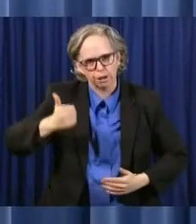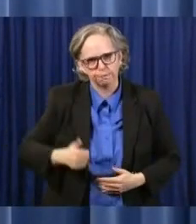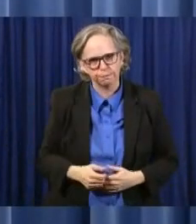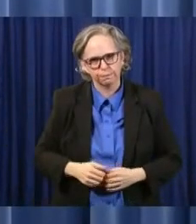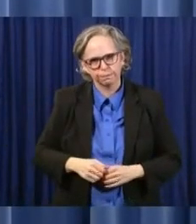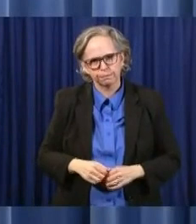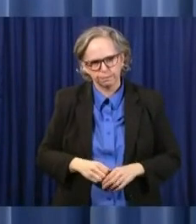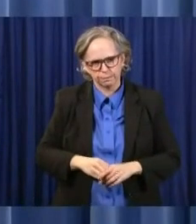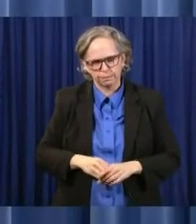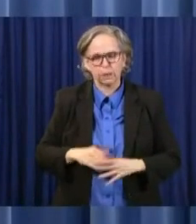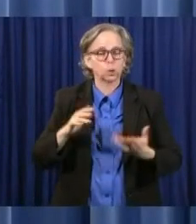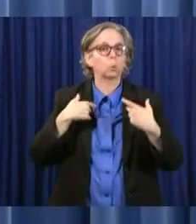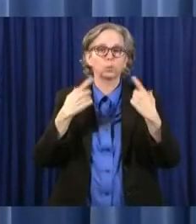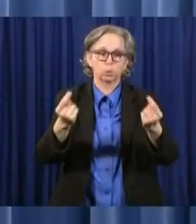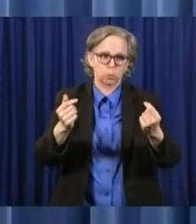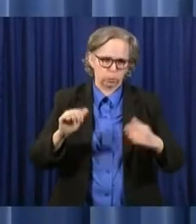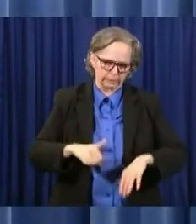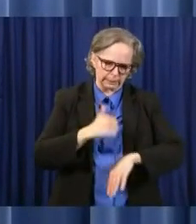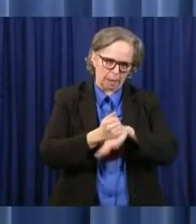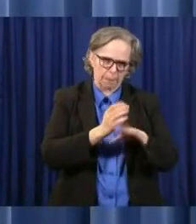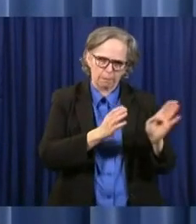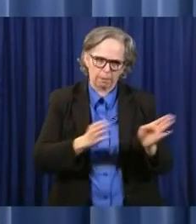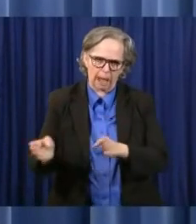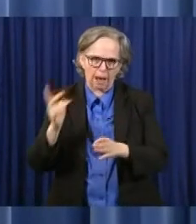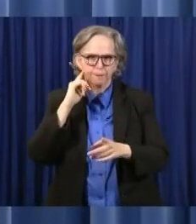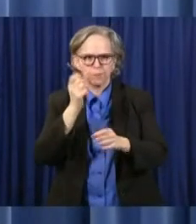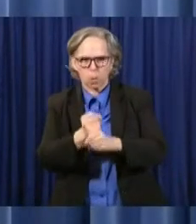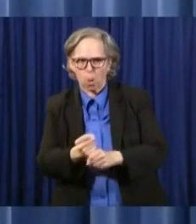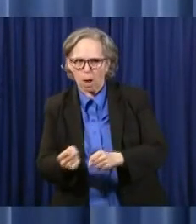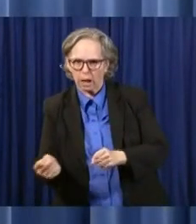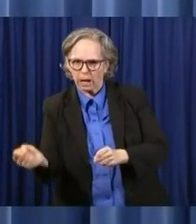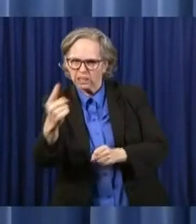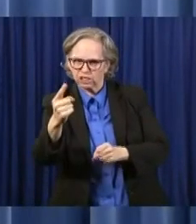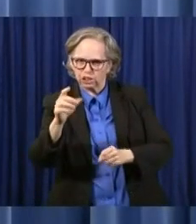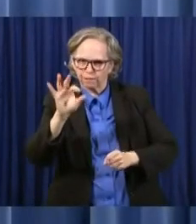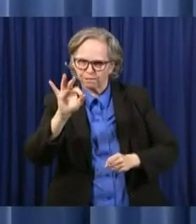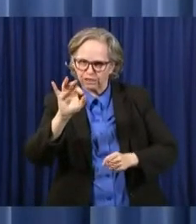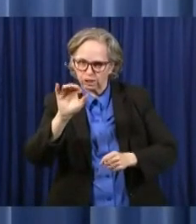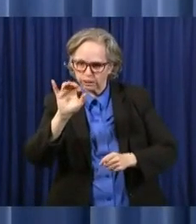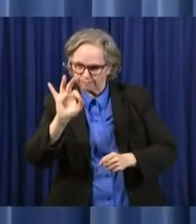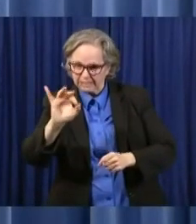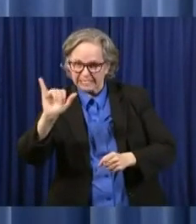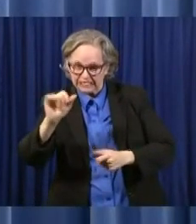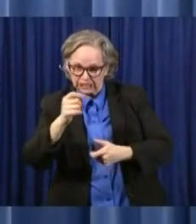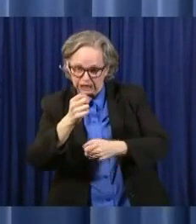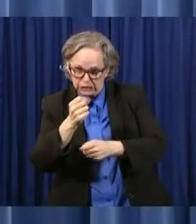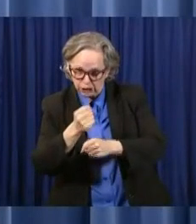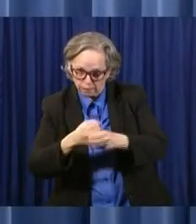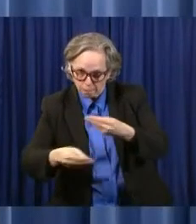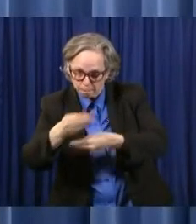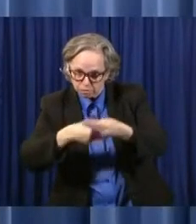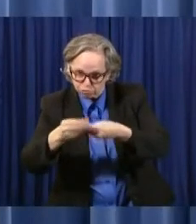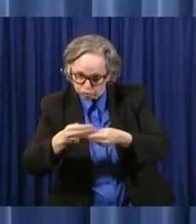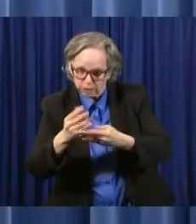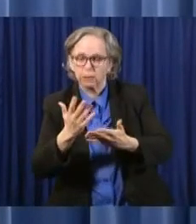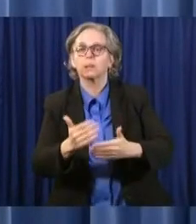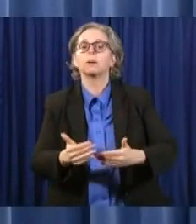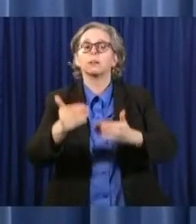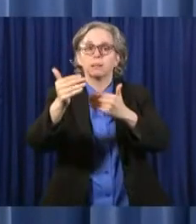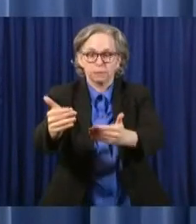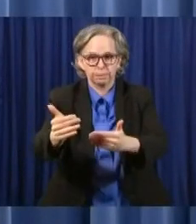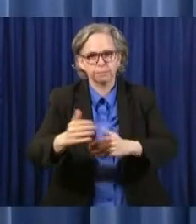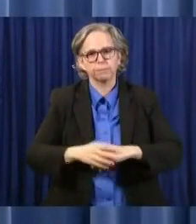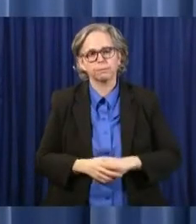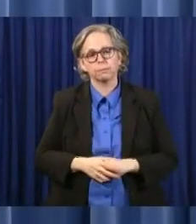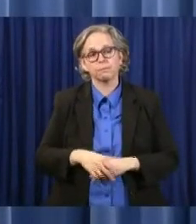Let me explain a little bit about that. I have decided to not draw down the money from the